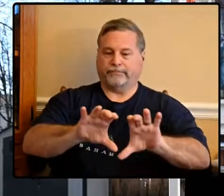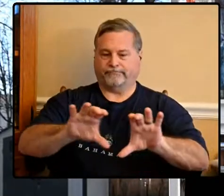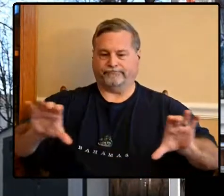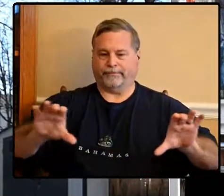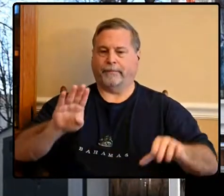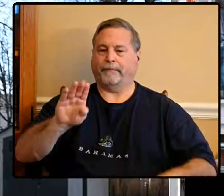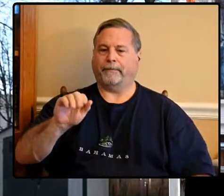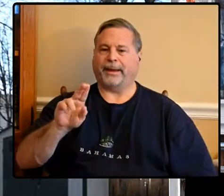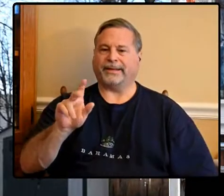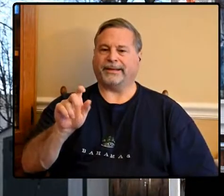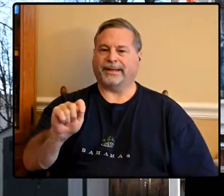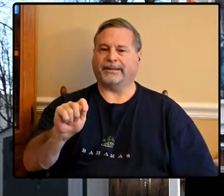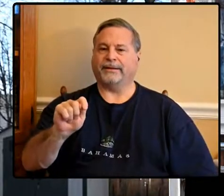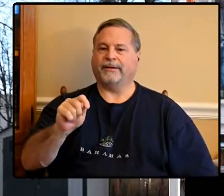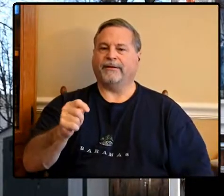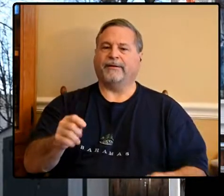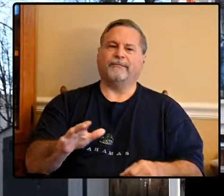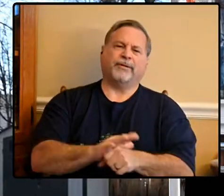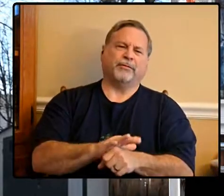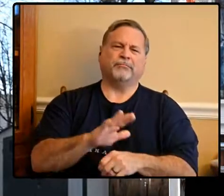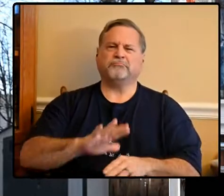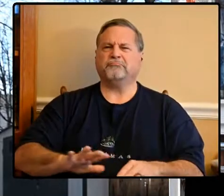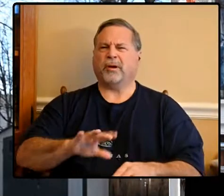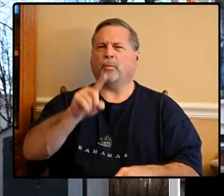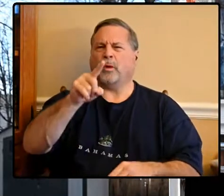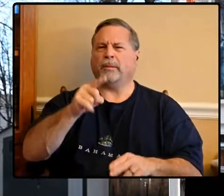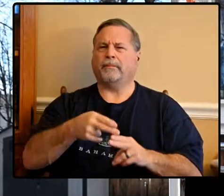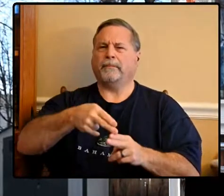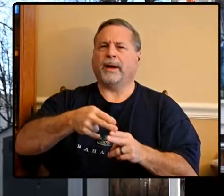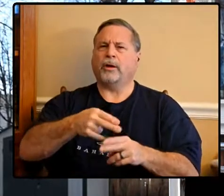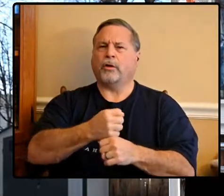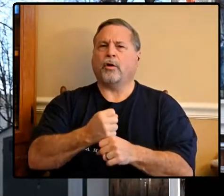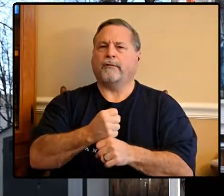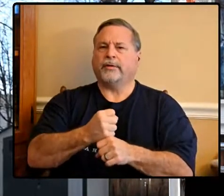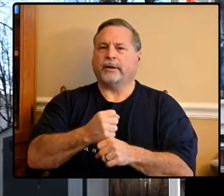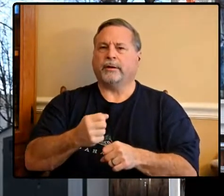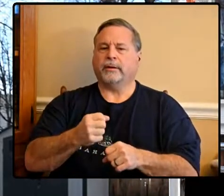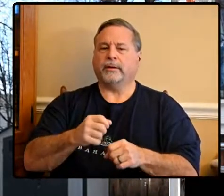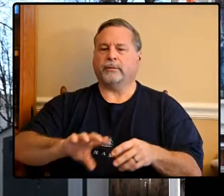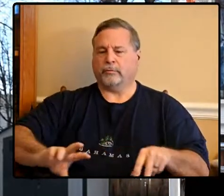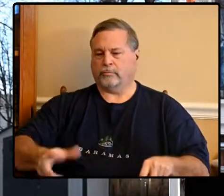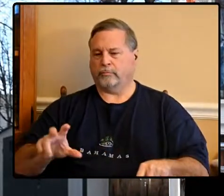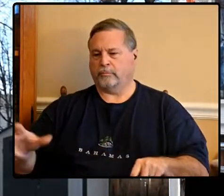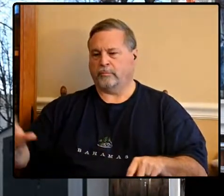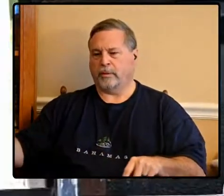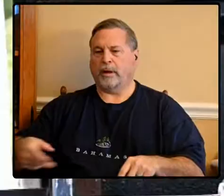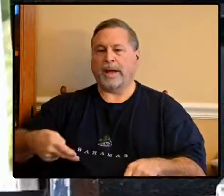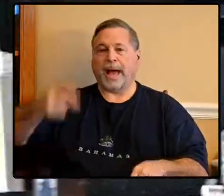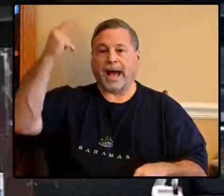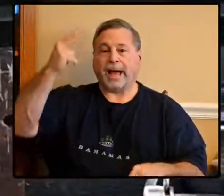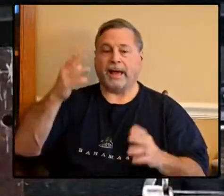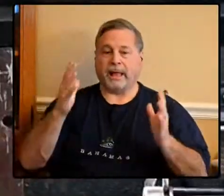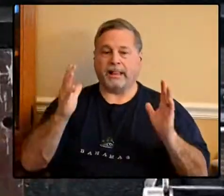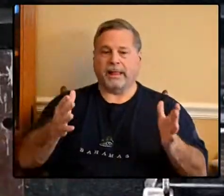with a little around a pound of coffee put this on high and we're letting it roast